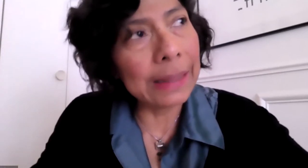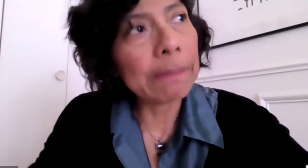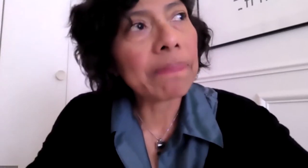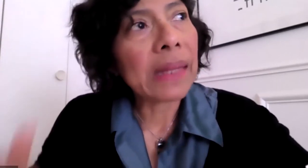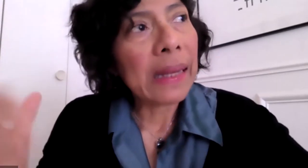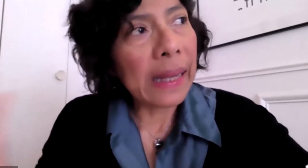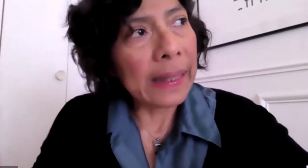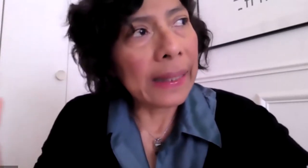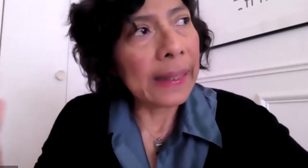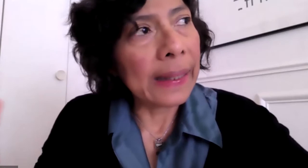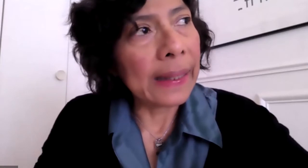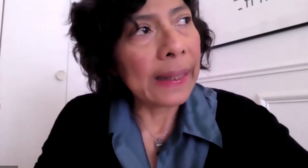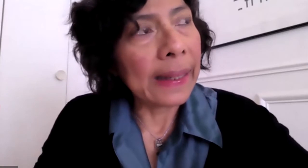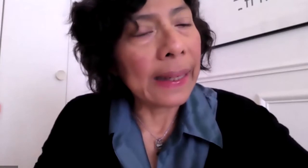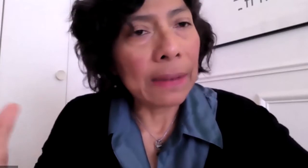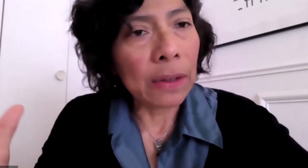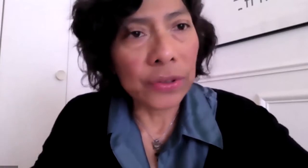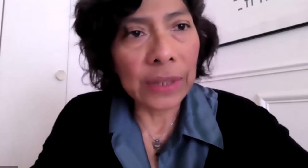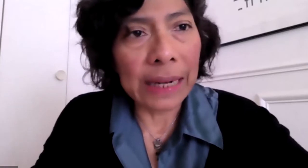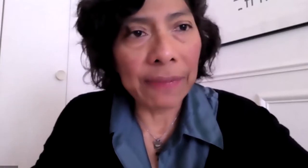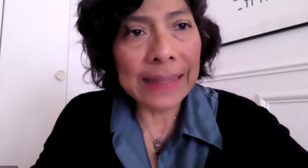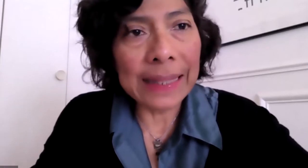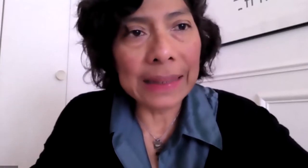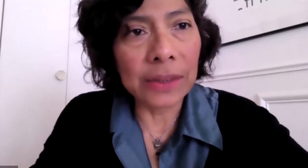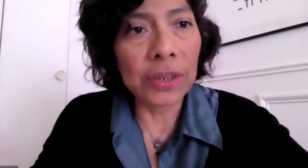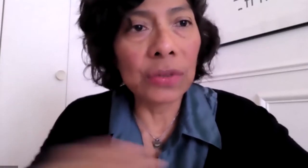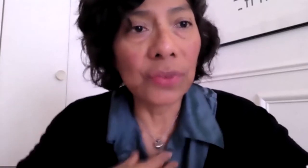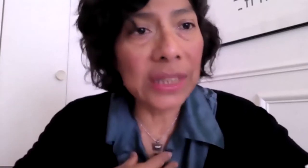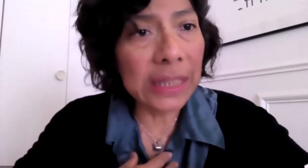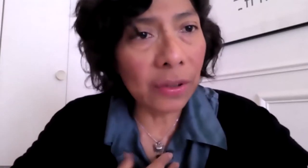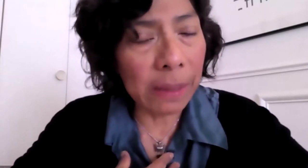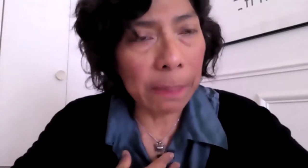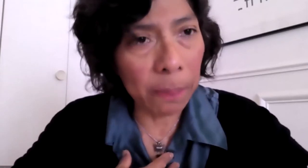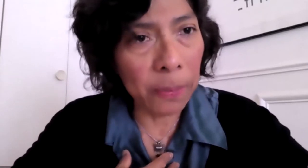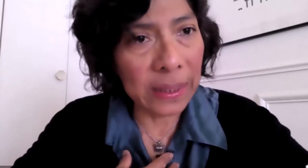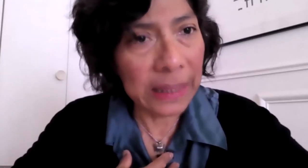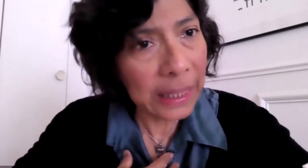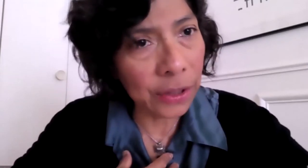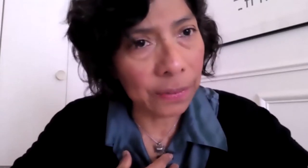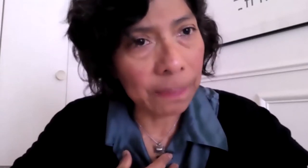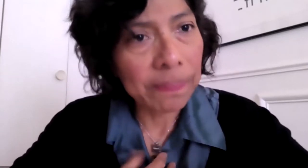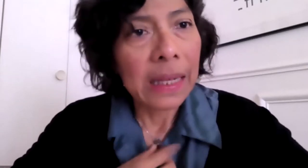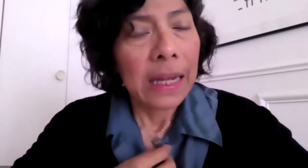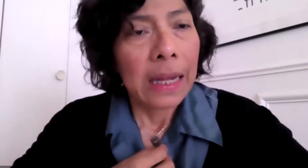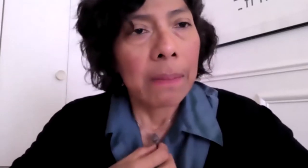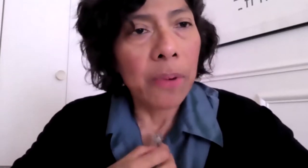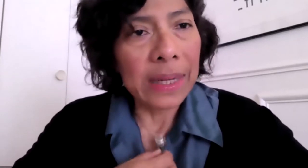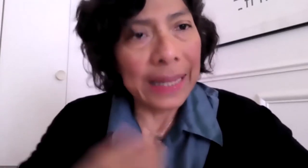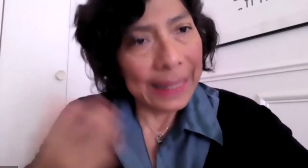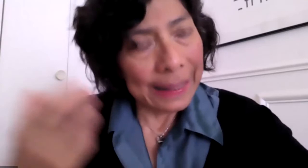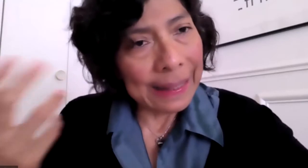practices like a legitimate like a legitimate legitimate legitimation of practices.